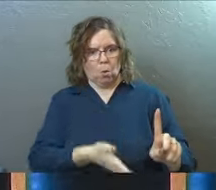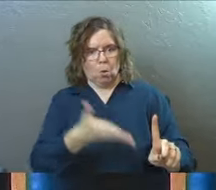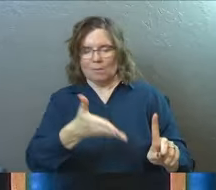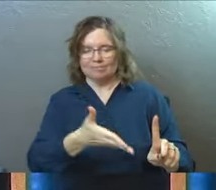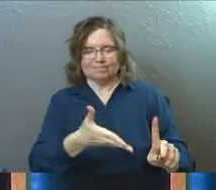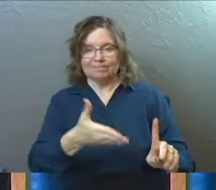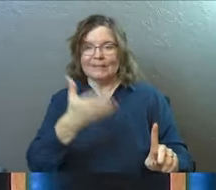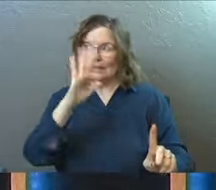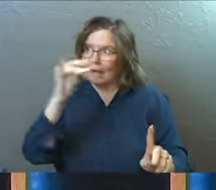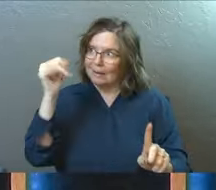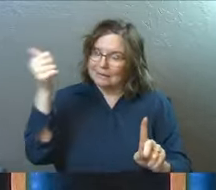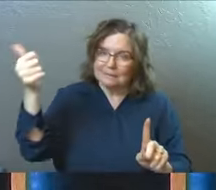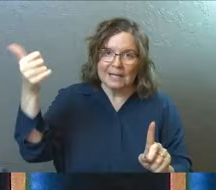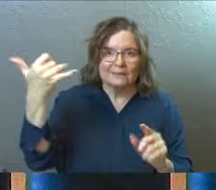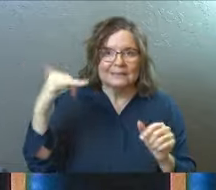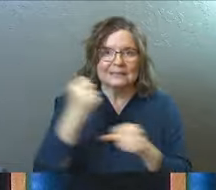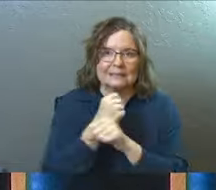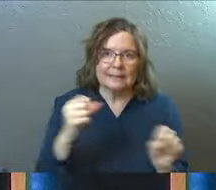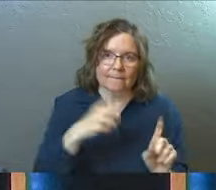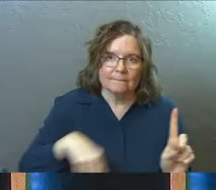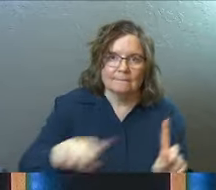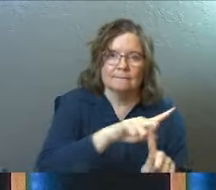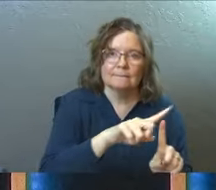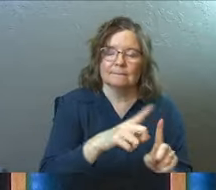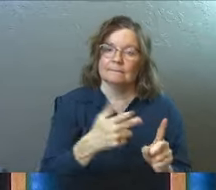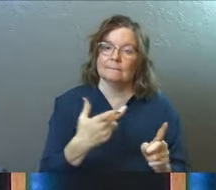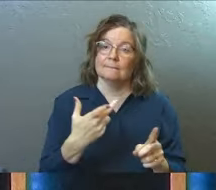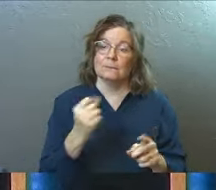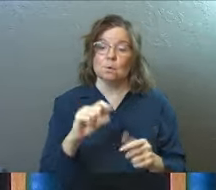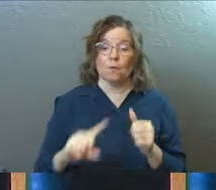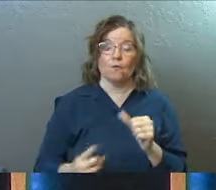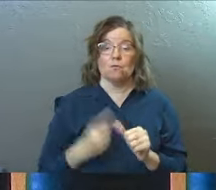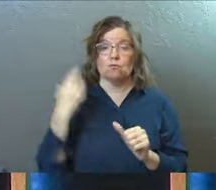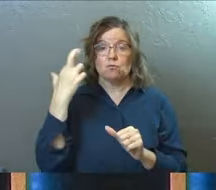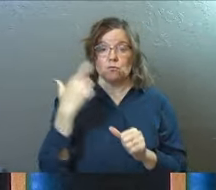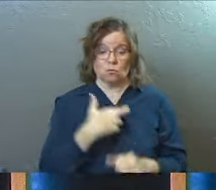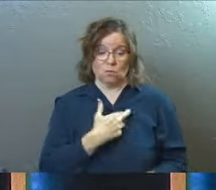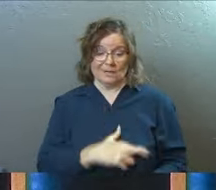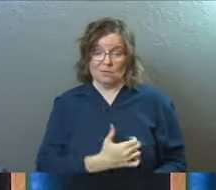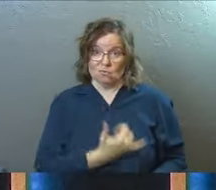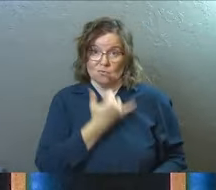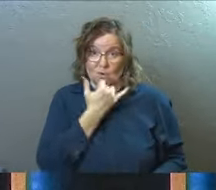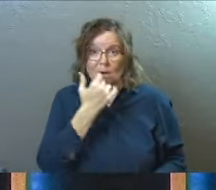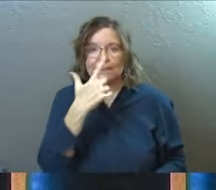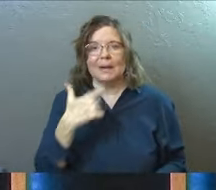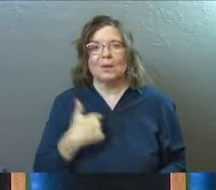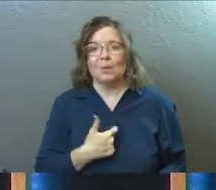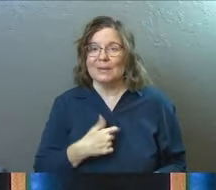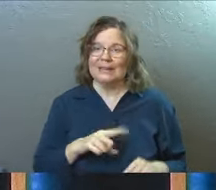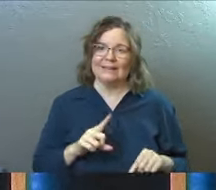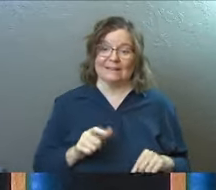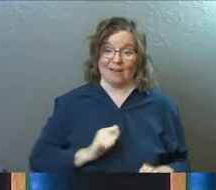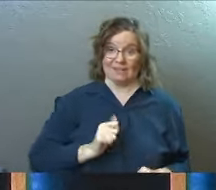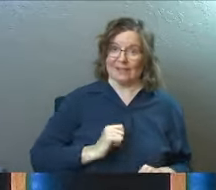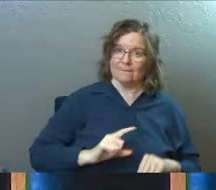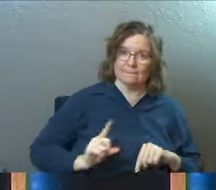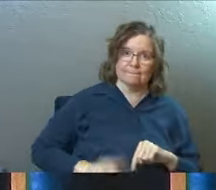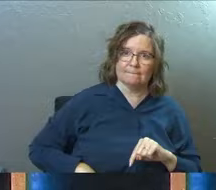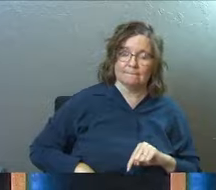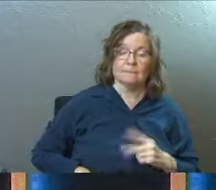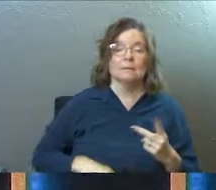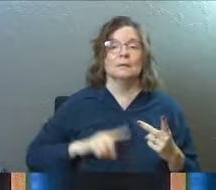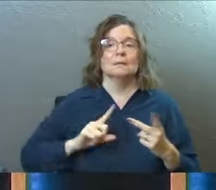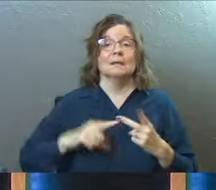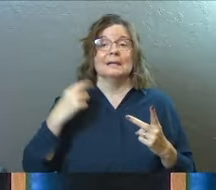his death on the cross. That's the only way they could ever make it. So first reason that religion is wrong is because we can't. But the